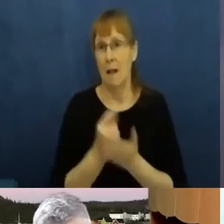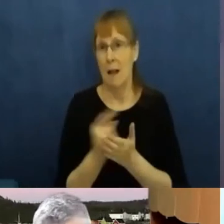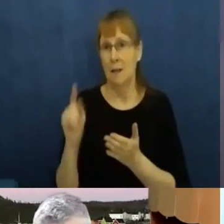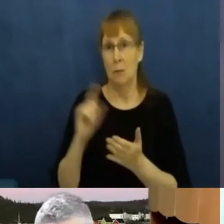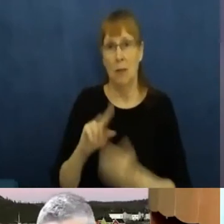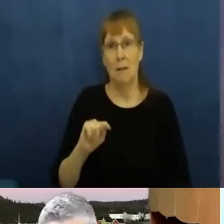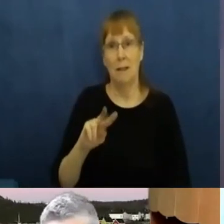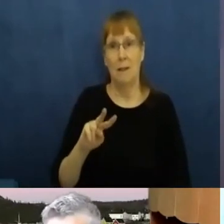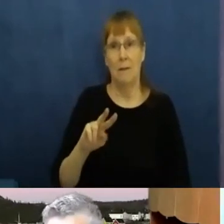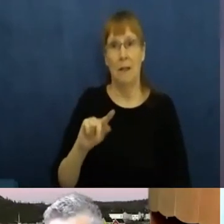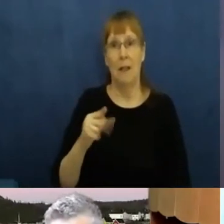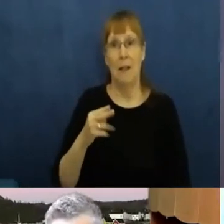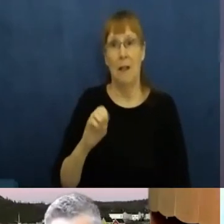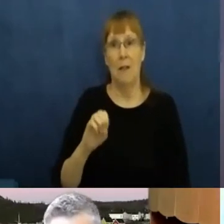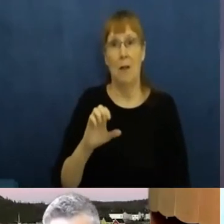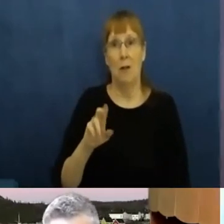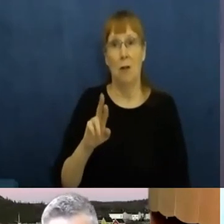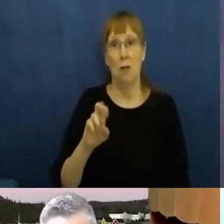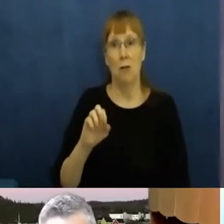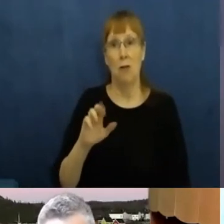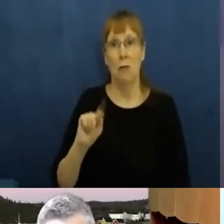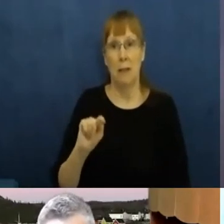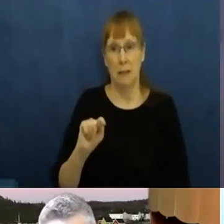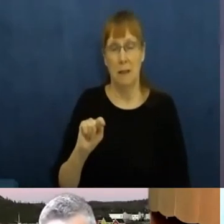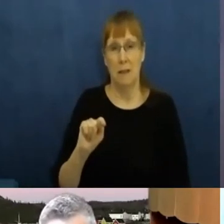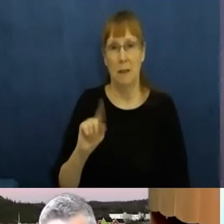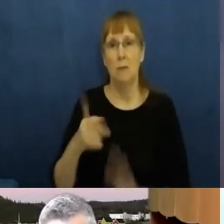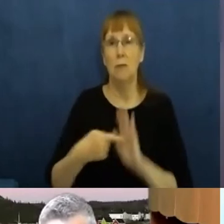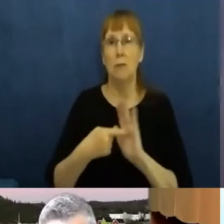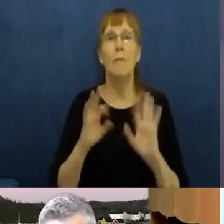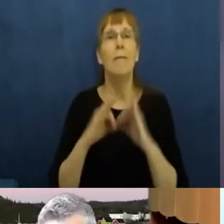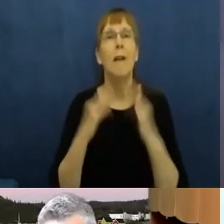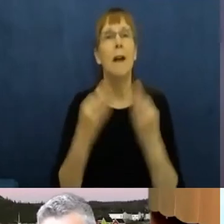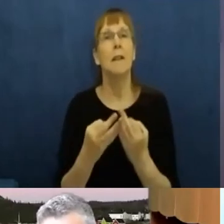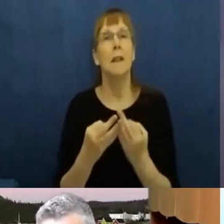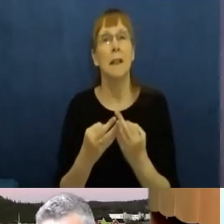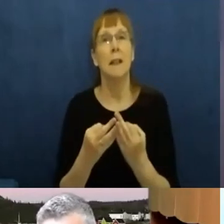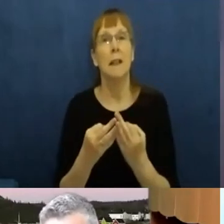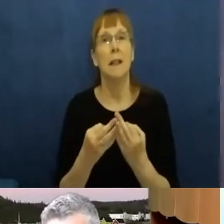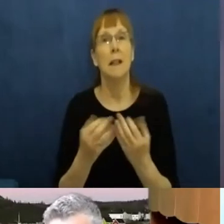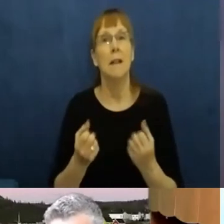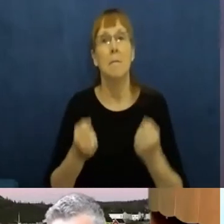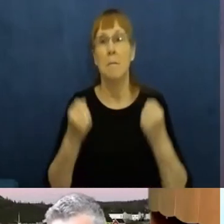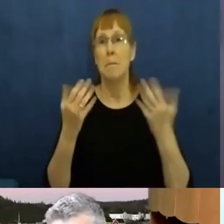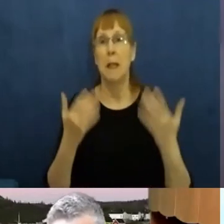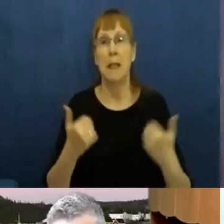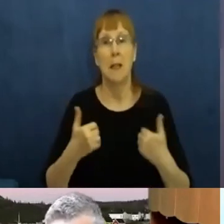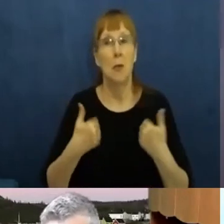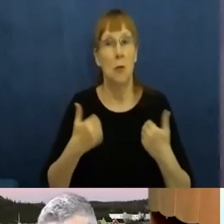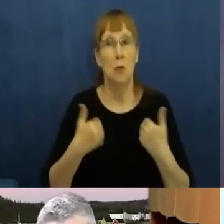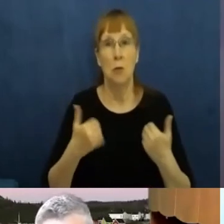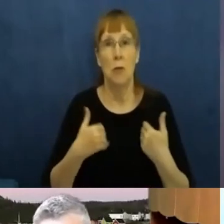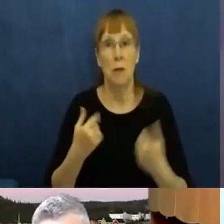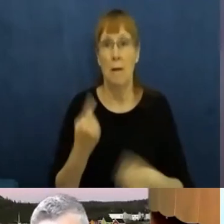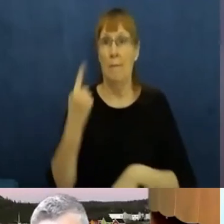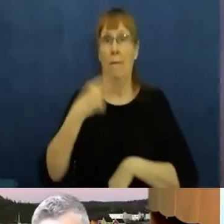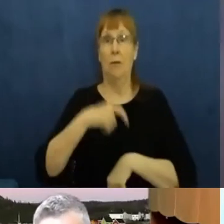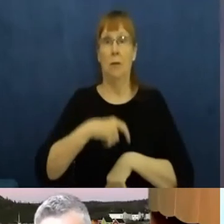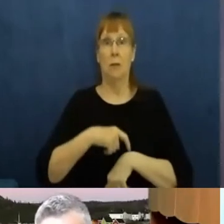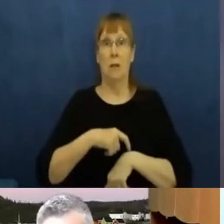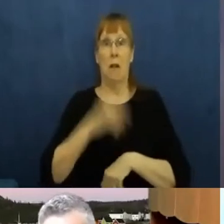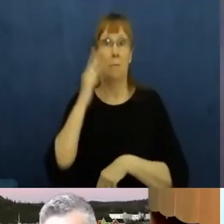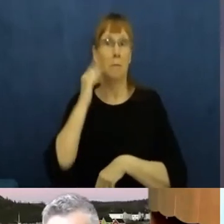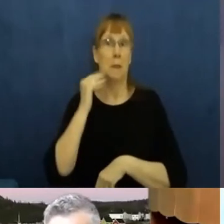uh, by a family from Rigolet who, uh, many youth that harvested their first seal this spring because they weren't in